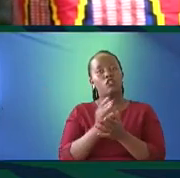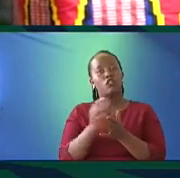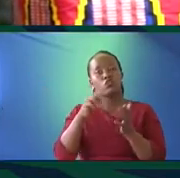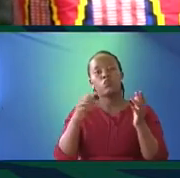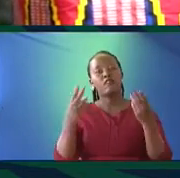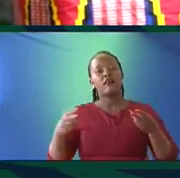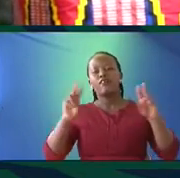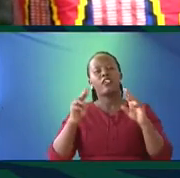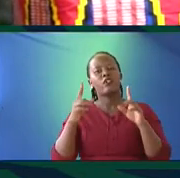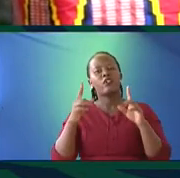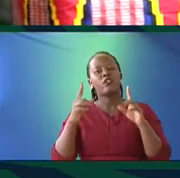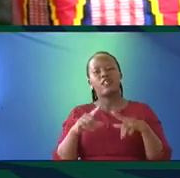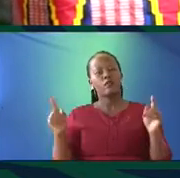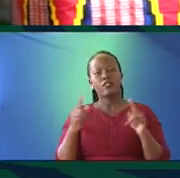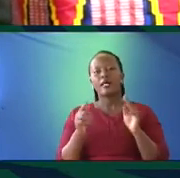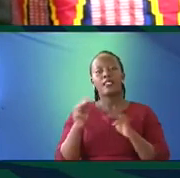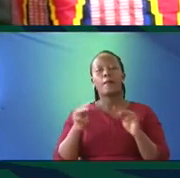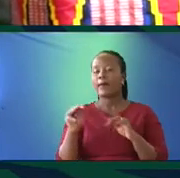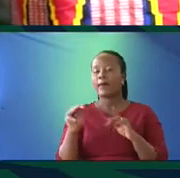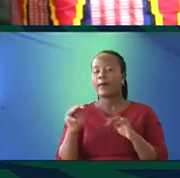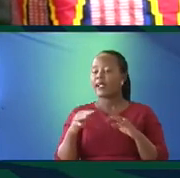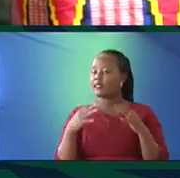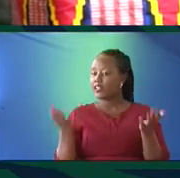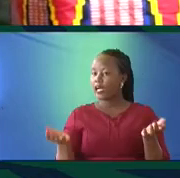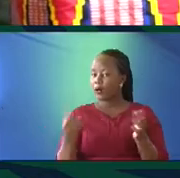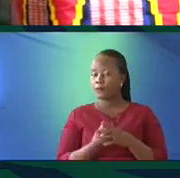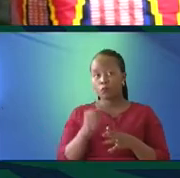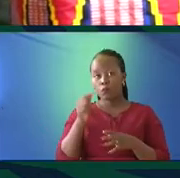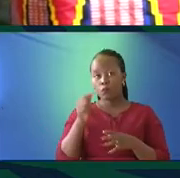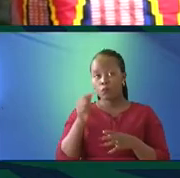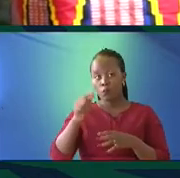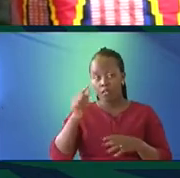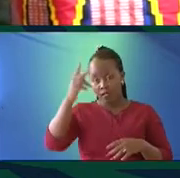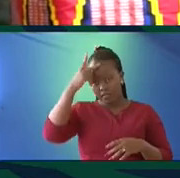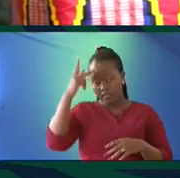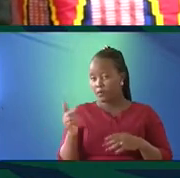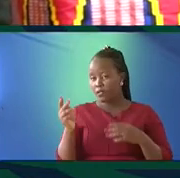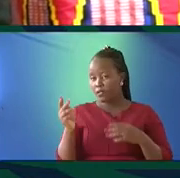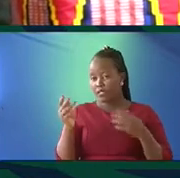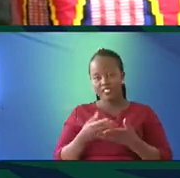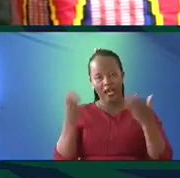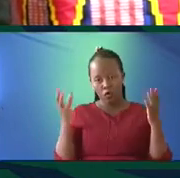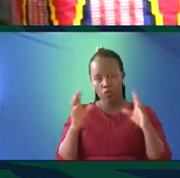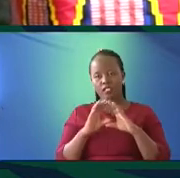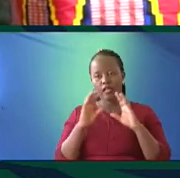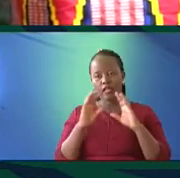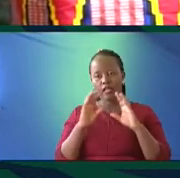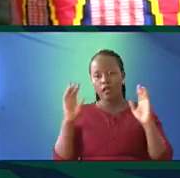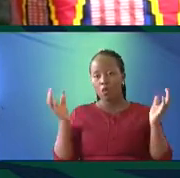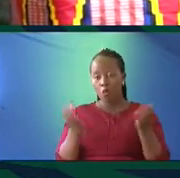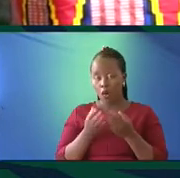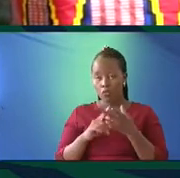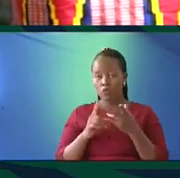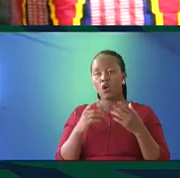languages, but how do we actually manage them? Well, multilingualism is a policy across the world. Many sensible countries